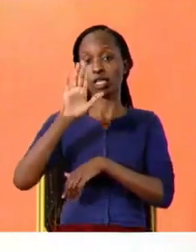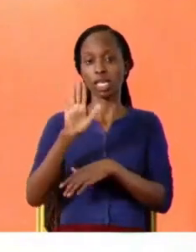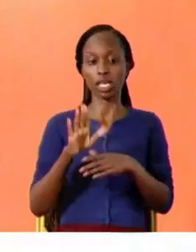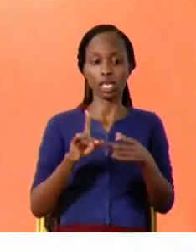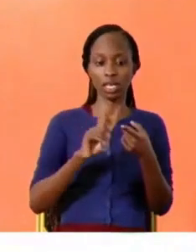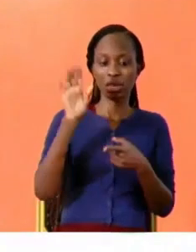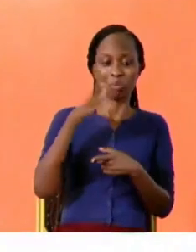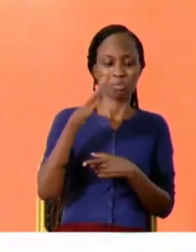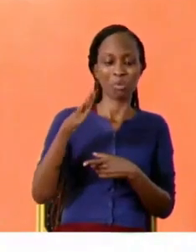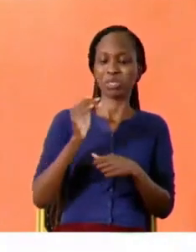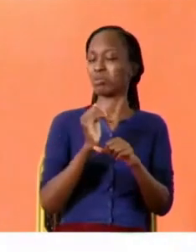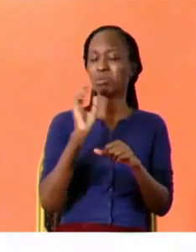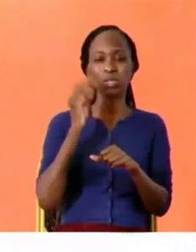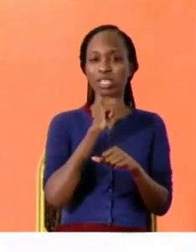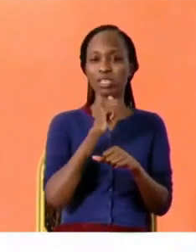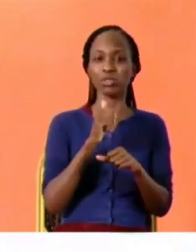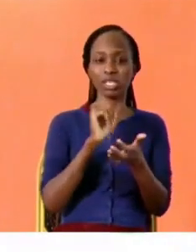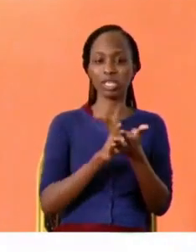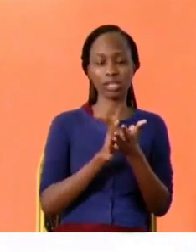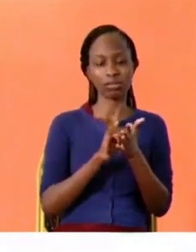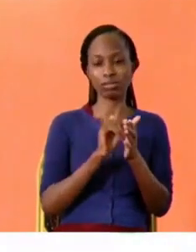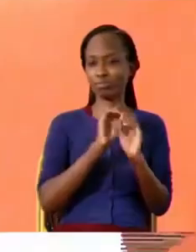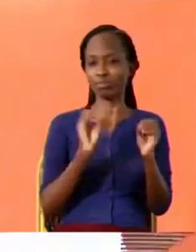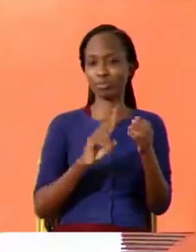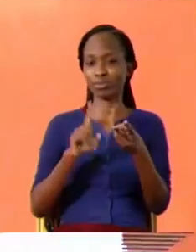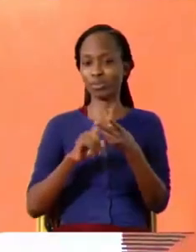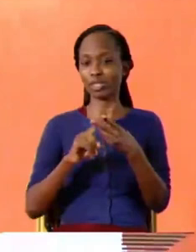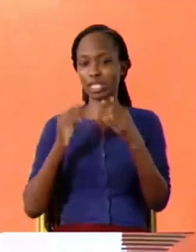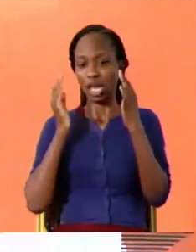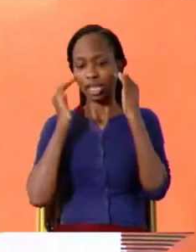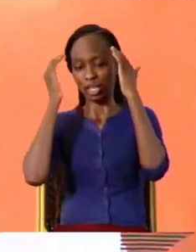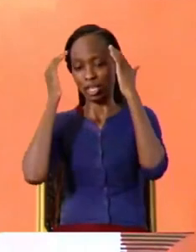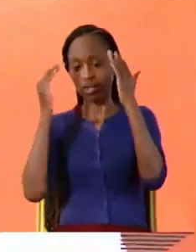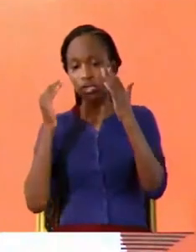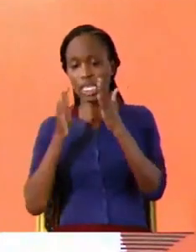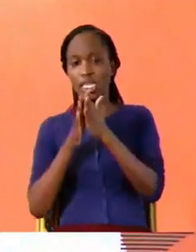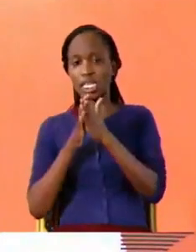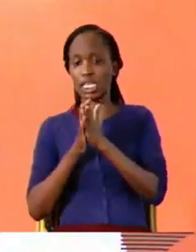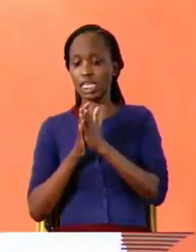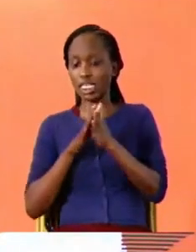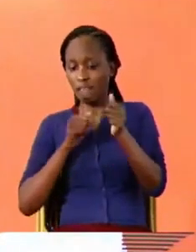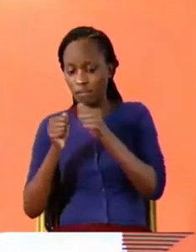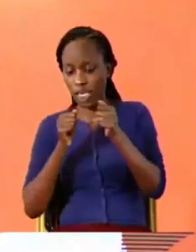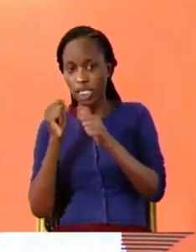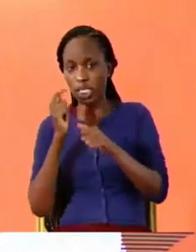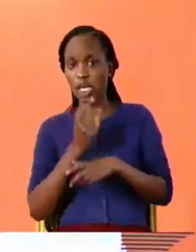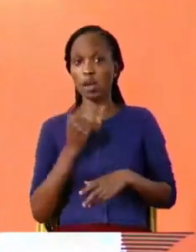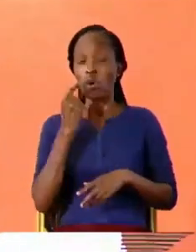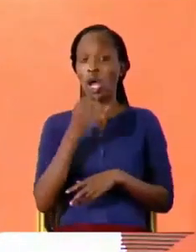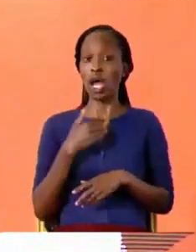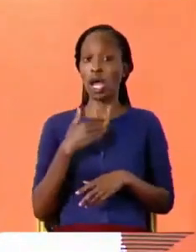will not and because it's under state capture the judiciary is being fought and who has been